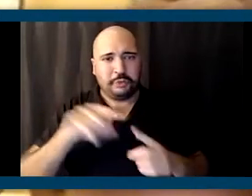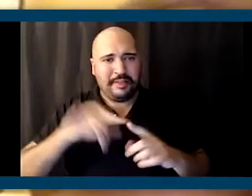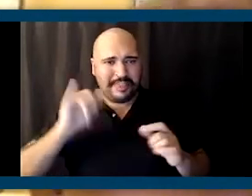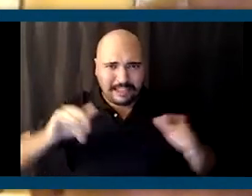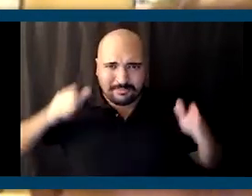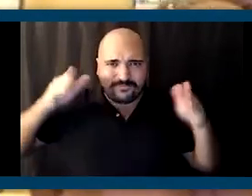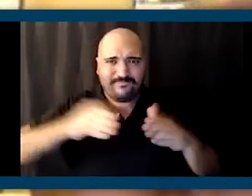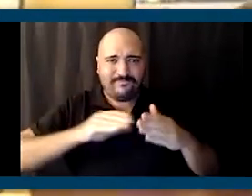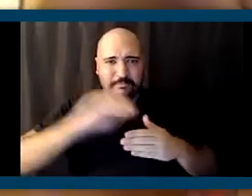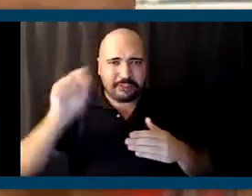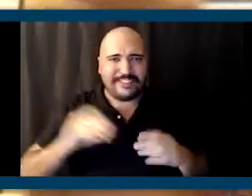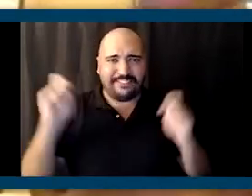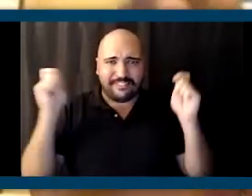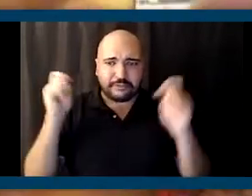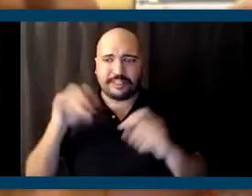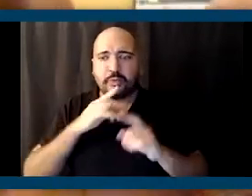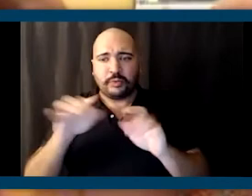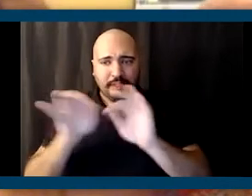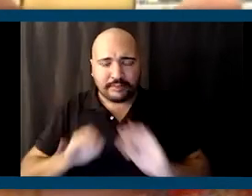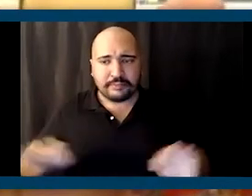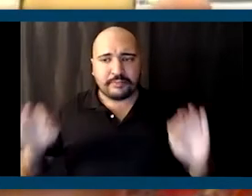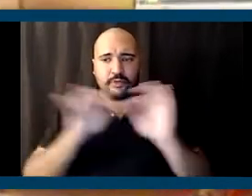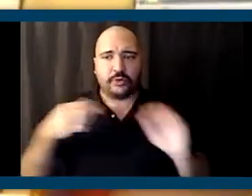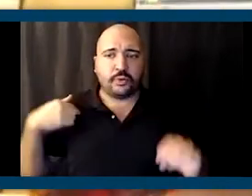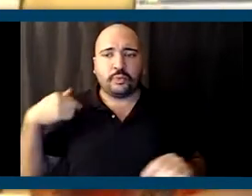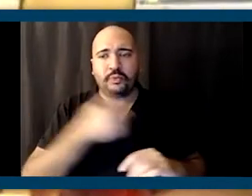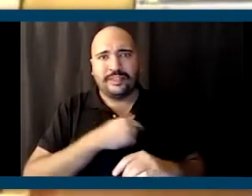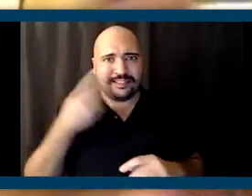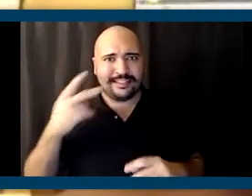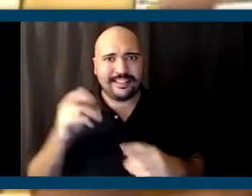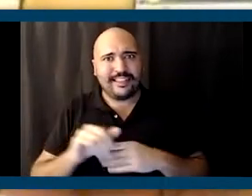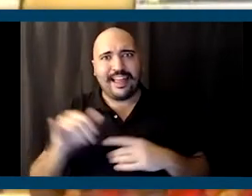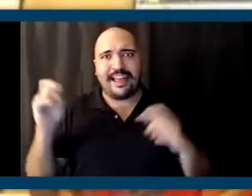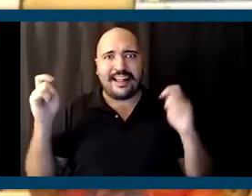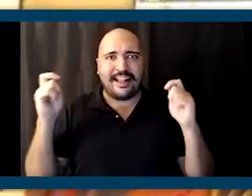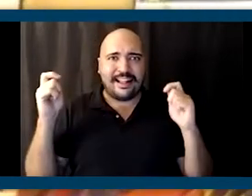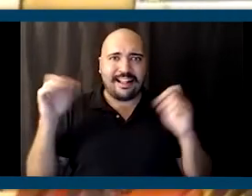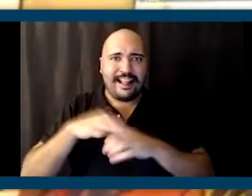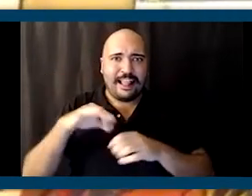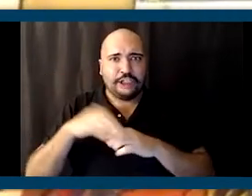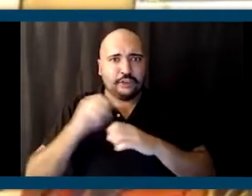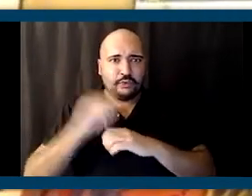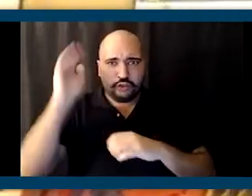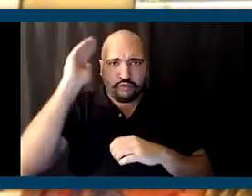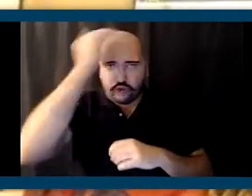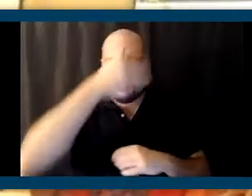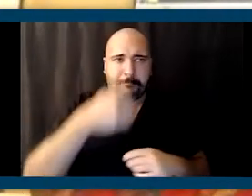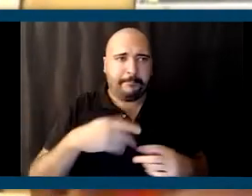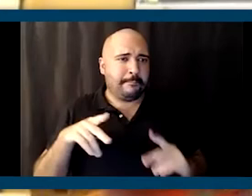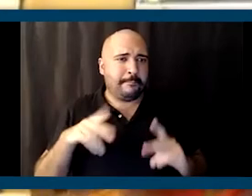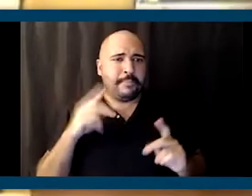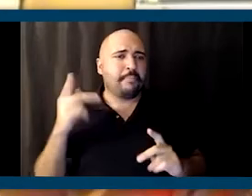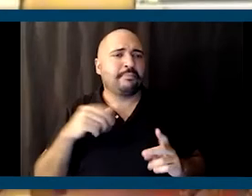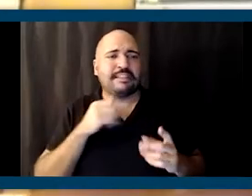margin of victory that is critical. When we see the election with with Trump, black people didn't go vote in great numbers. They